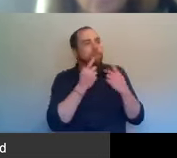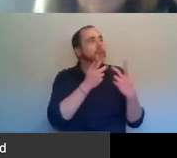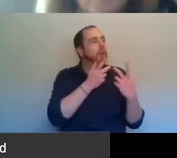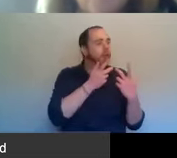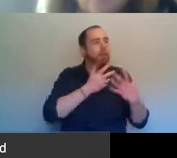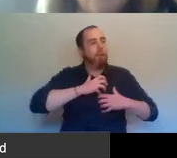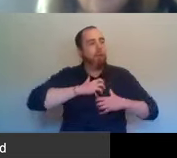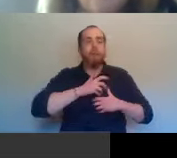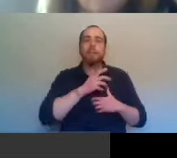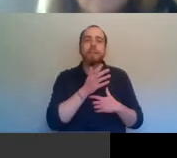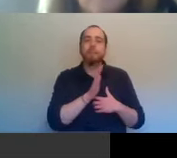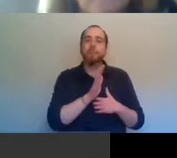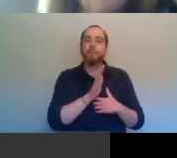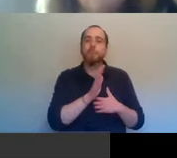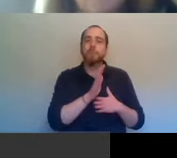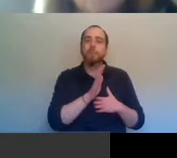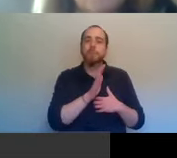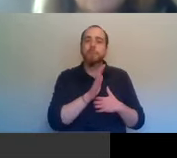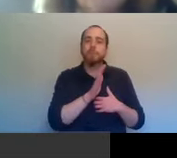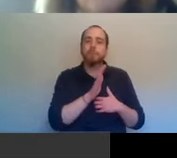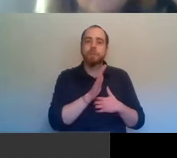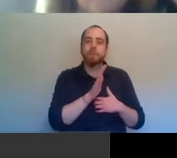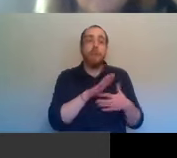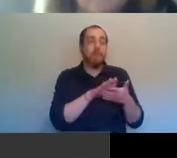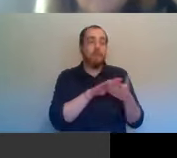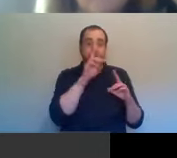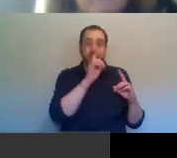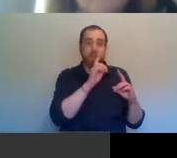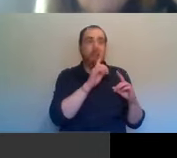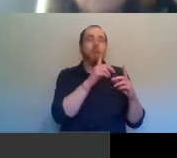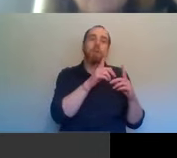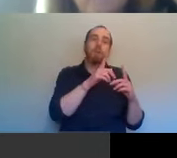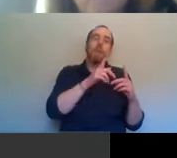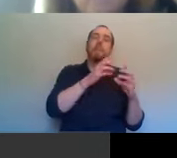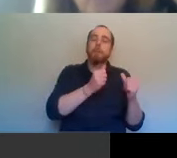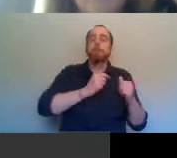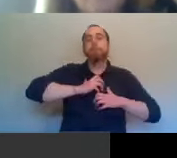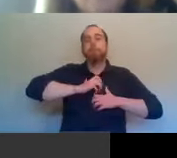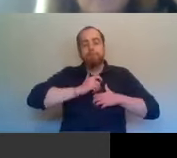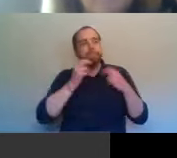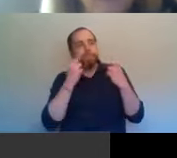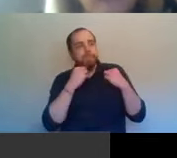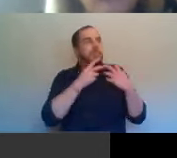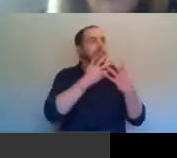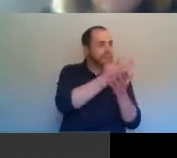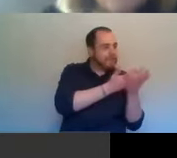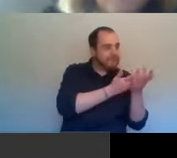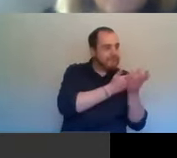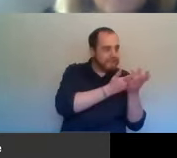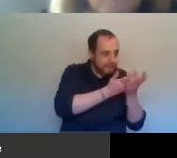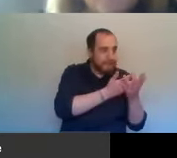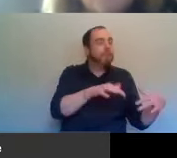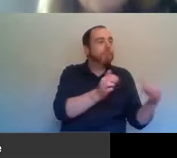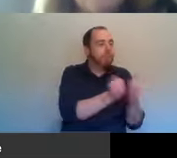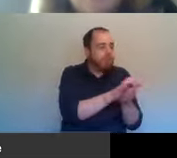were required to live politically in an independent Ireland. I think it's very sad that